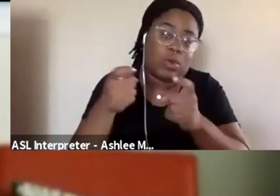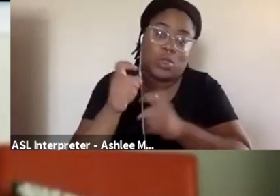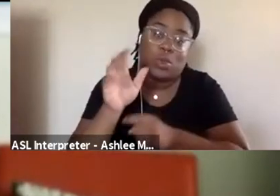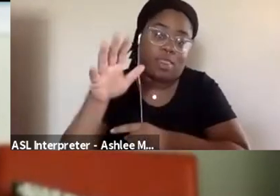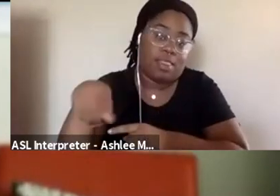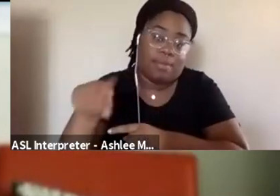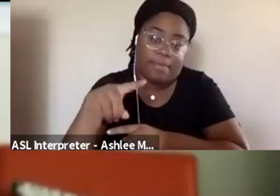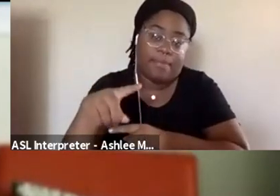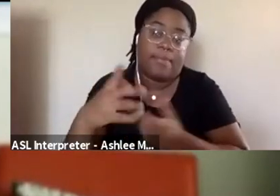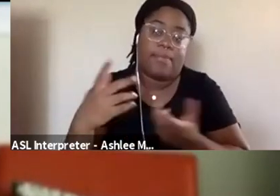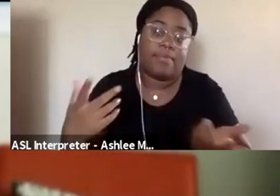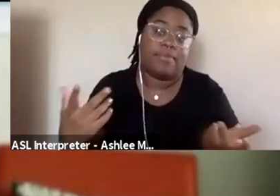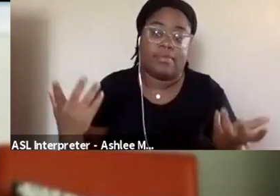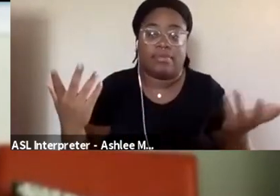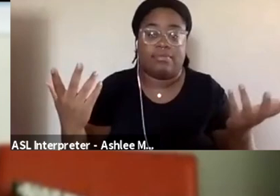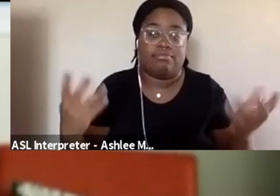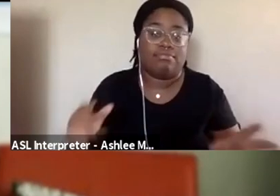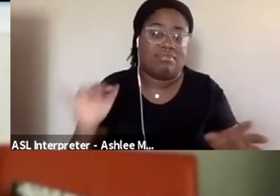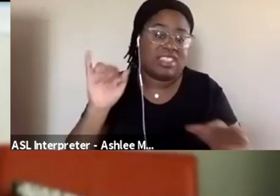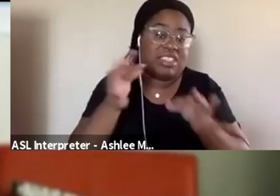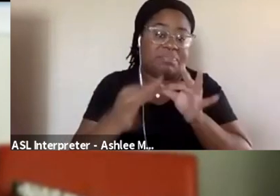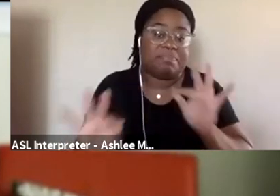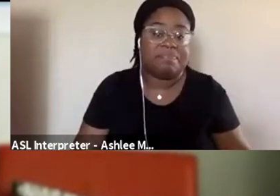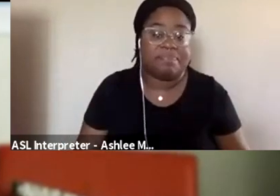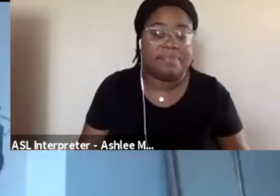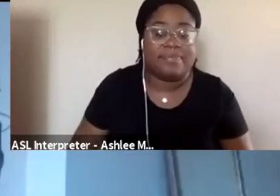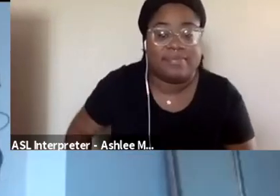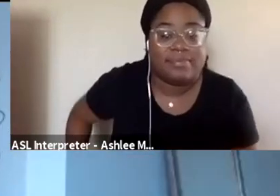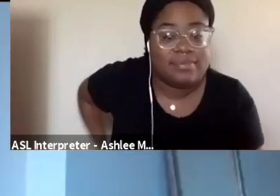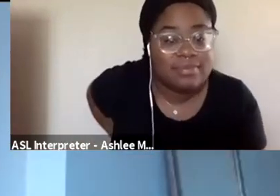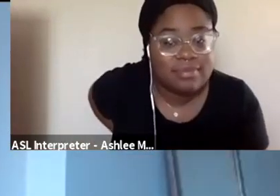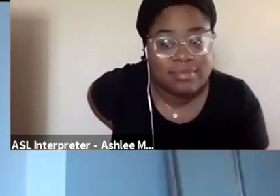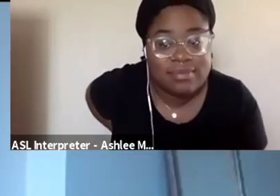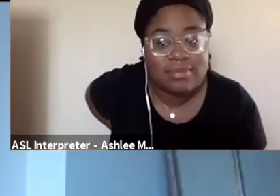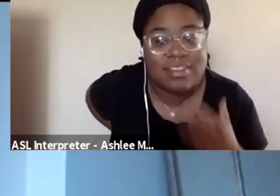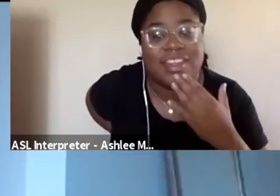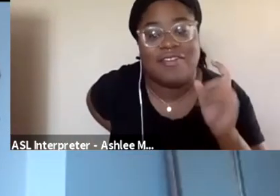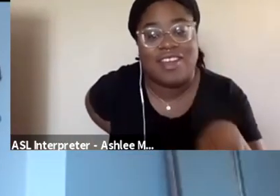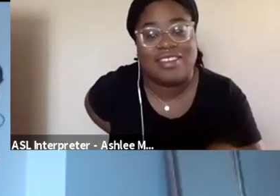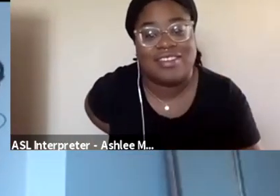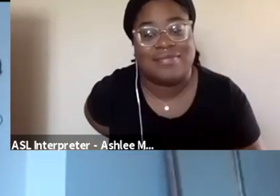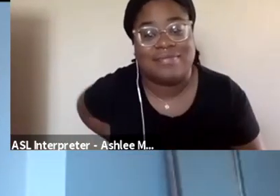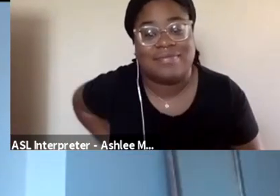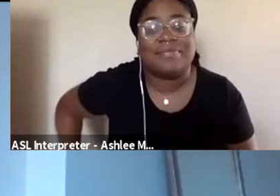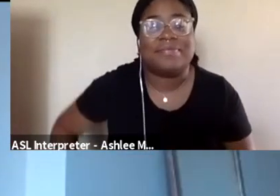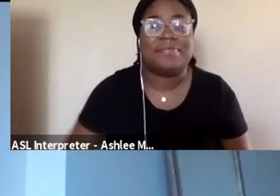It's pretty, I mean, it's that simple. Thank you for asking for clarification.